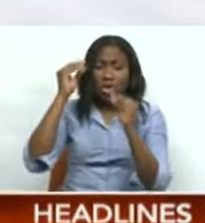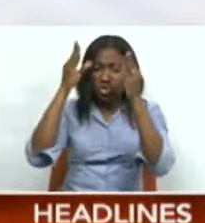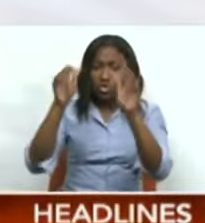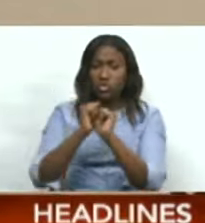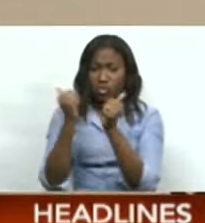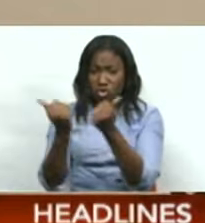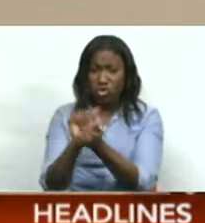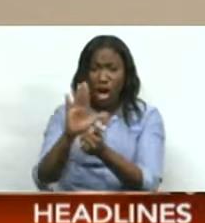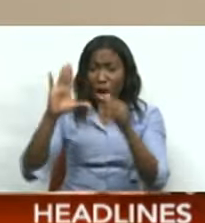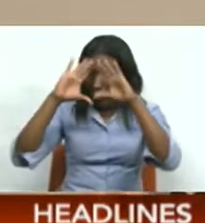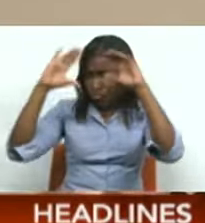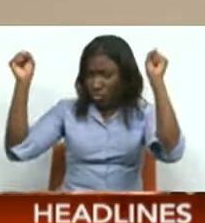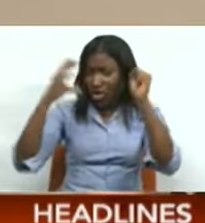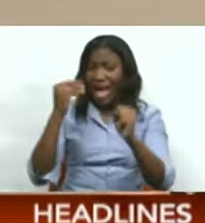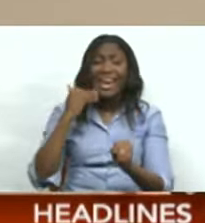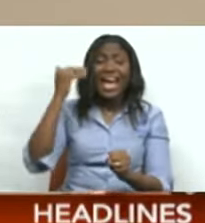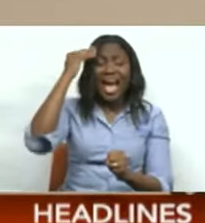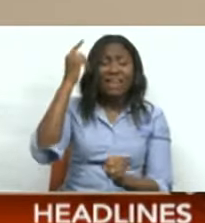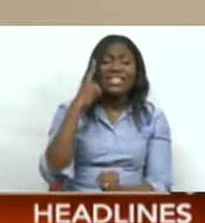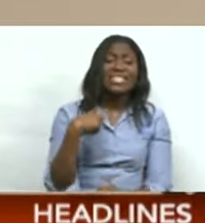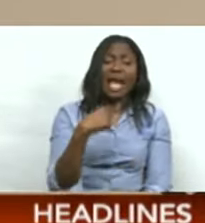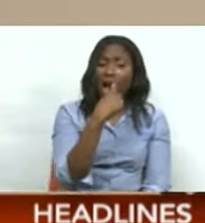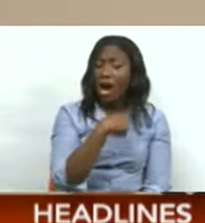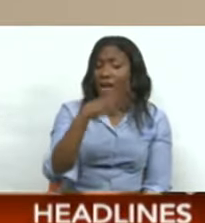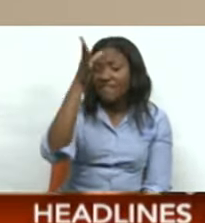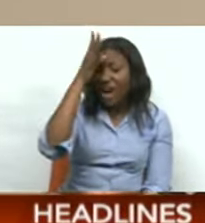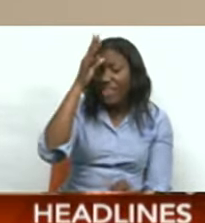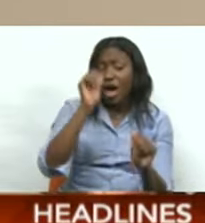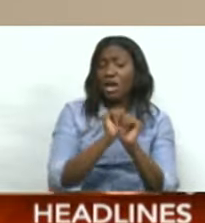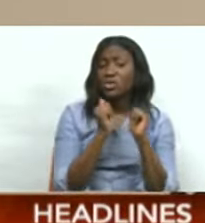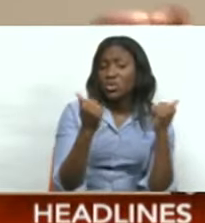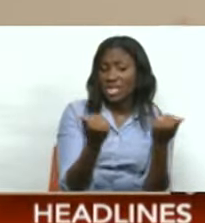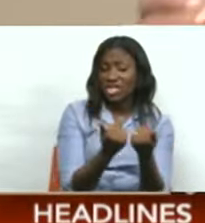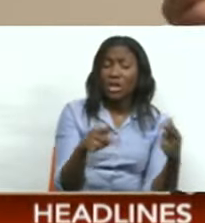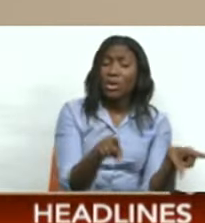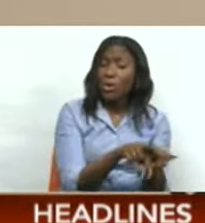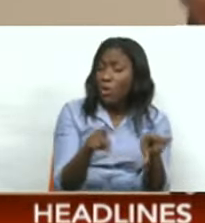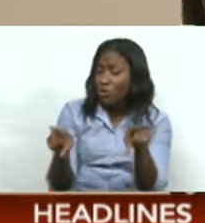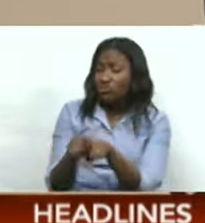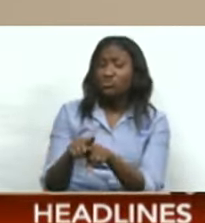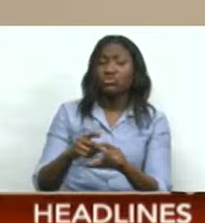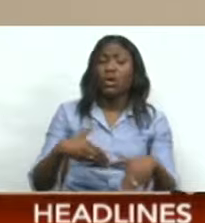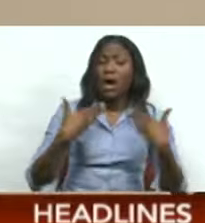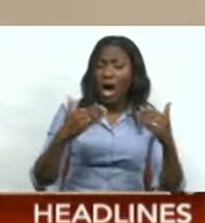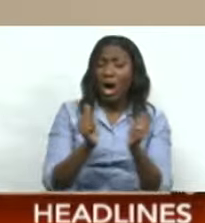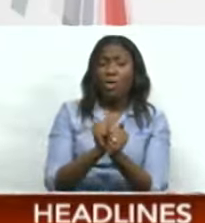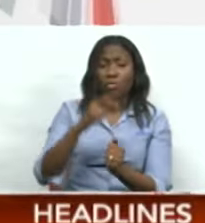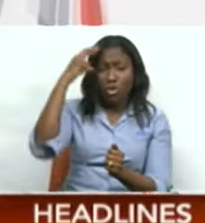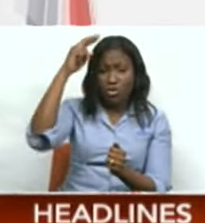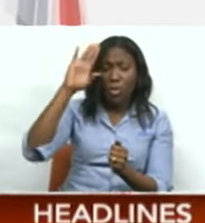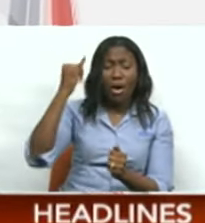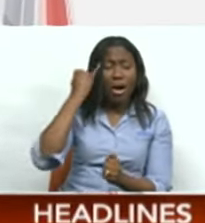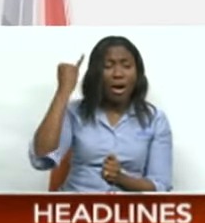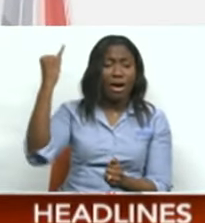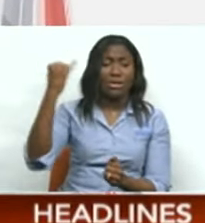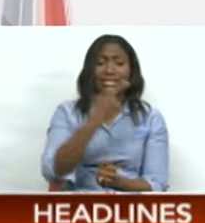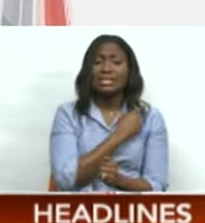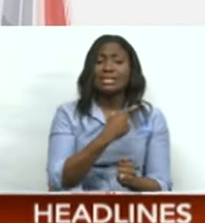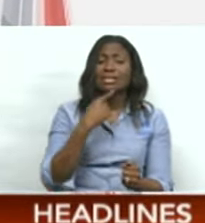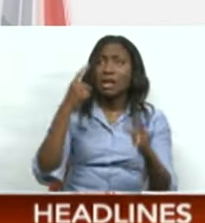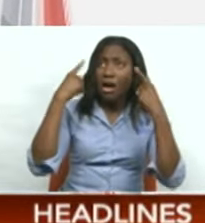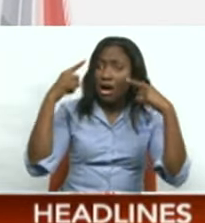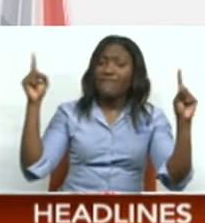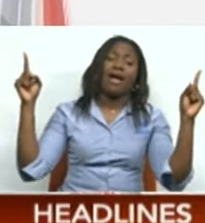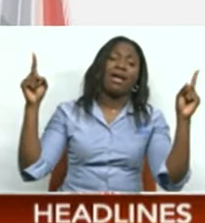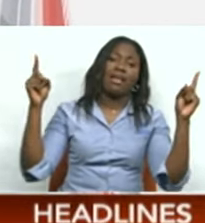Stewart, and head of the Single Fathers Association, Rundell Fields, also welcomed Raleigh's invitation. Finally, we're getting